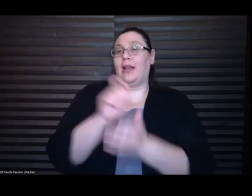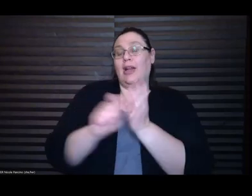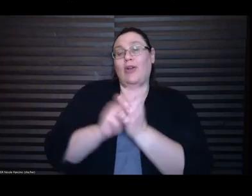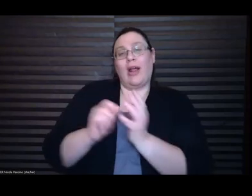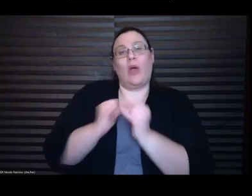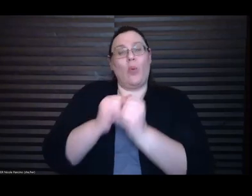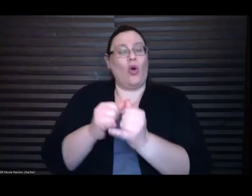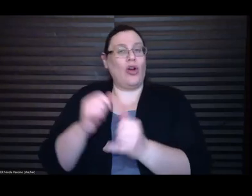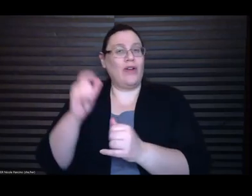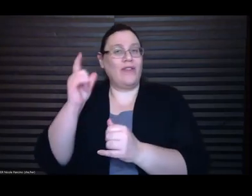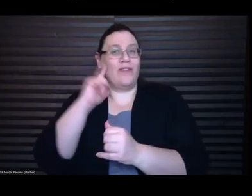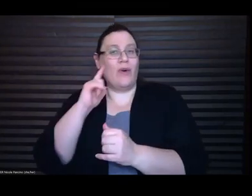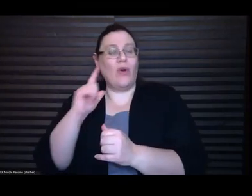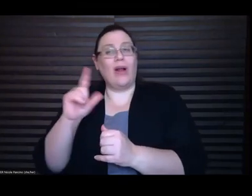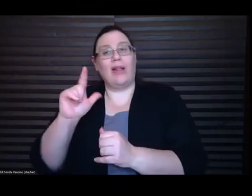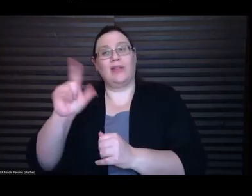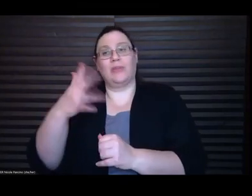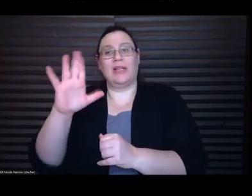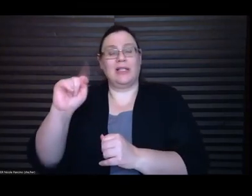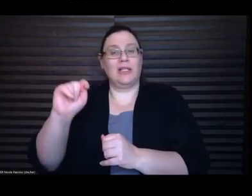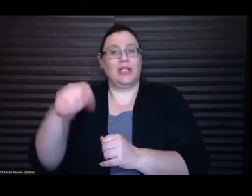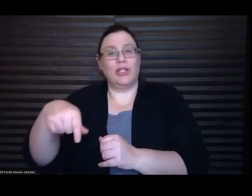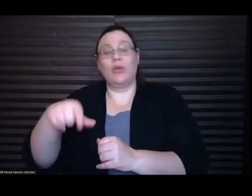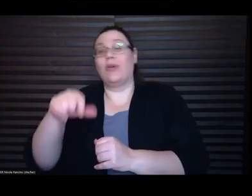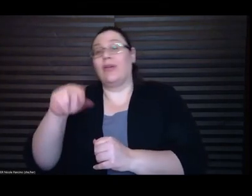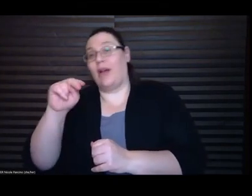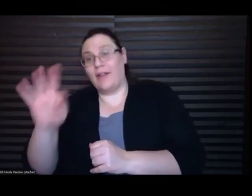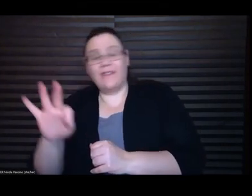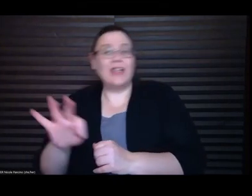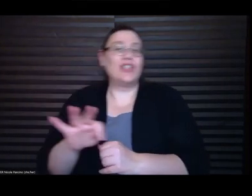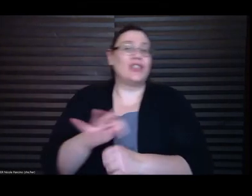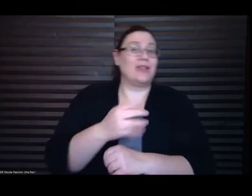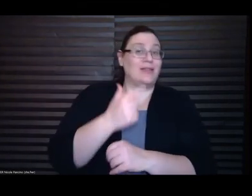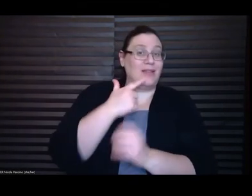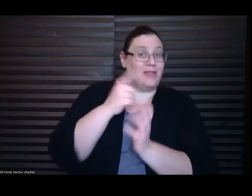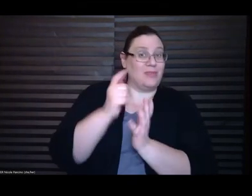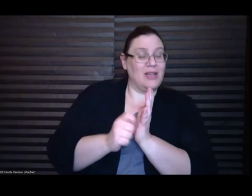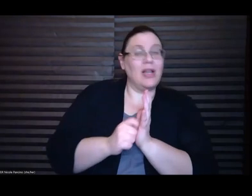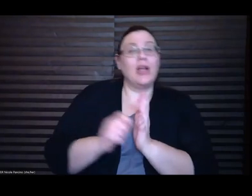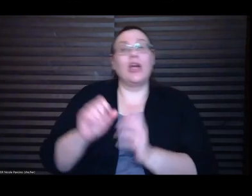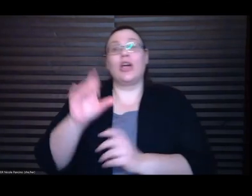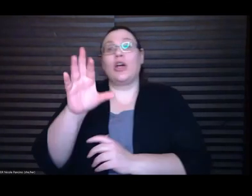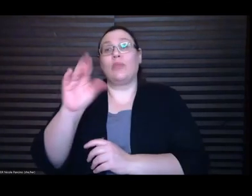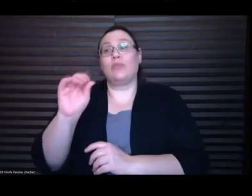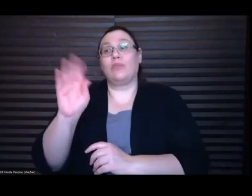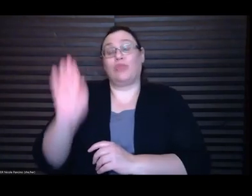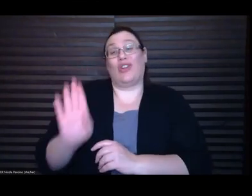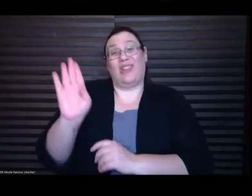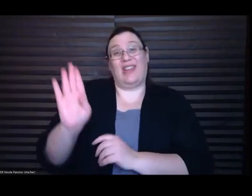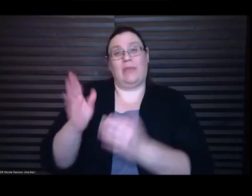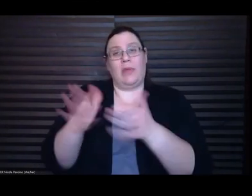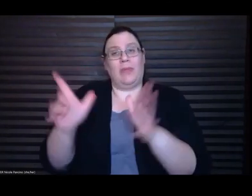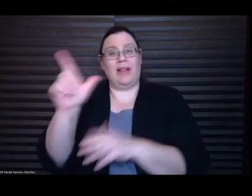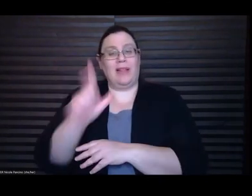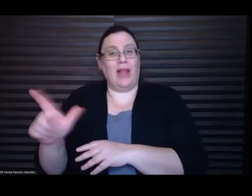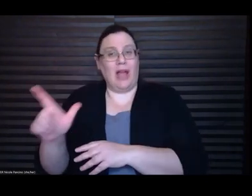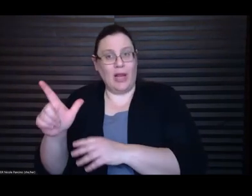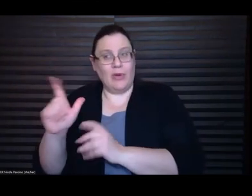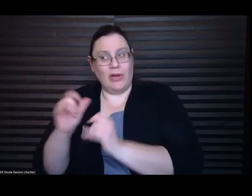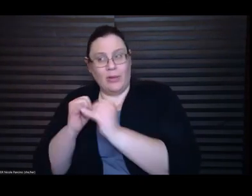the Brooklyn Public Library Literature Prize, the Shirley Jackson Award, and the National Book Critic Circle's John Leonard Prize.